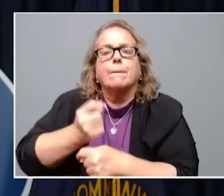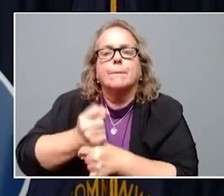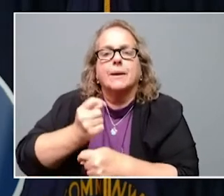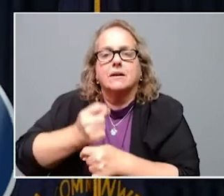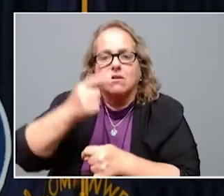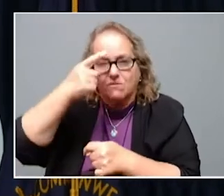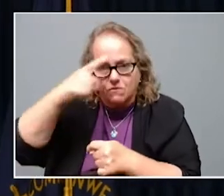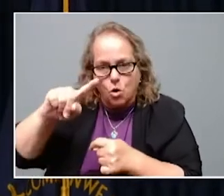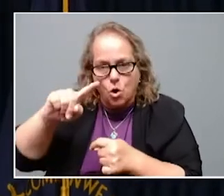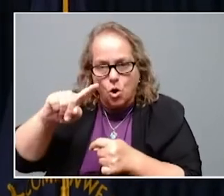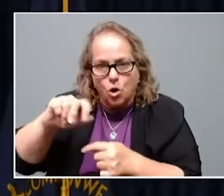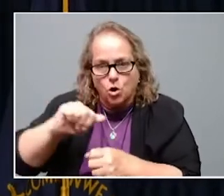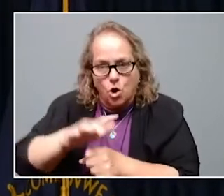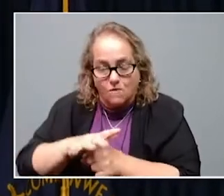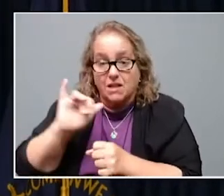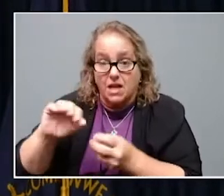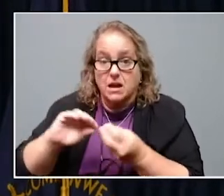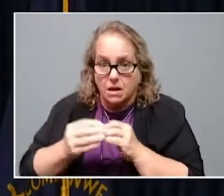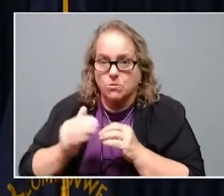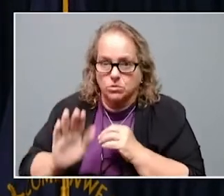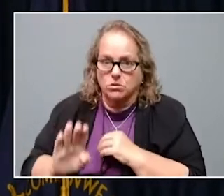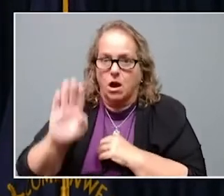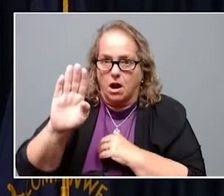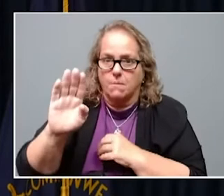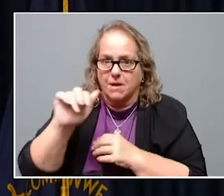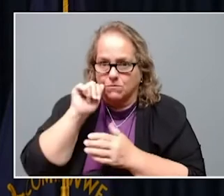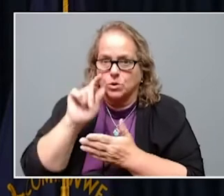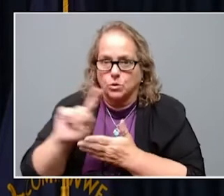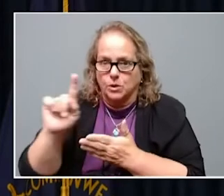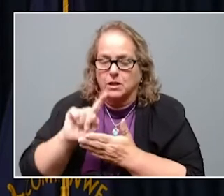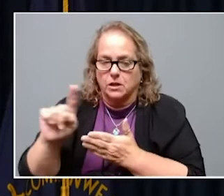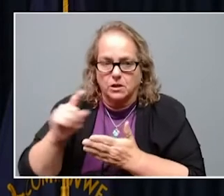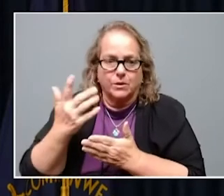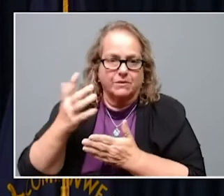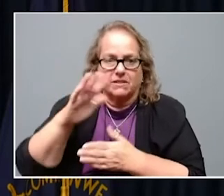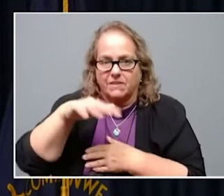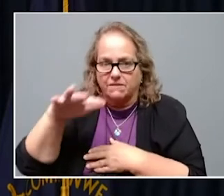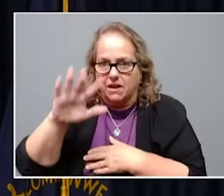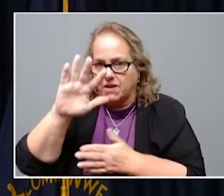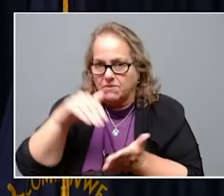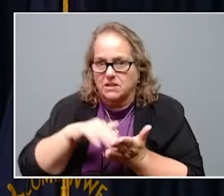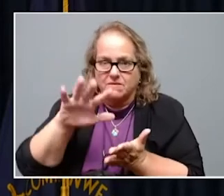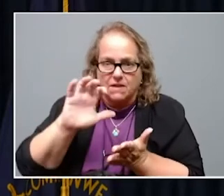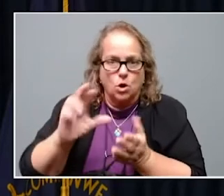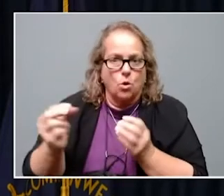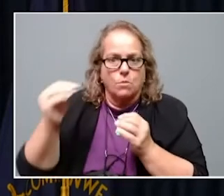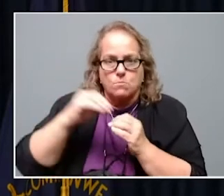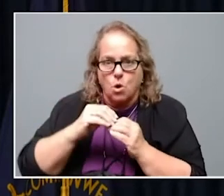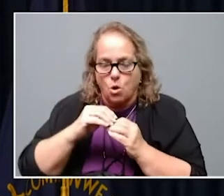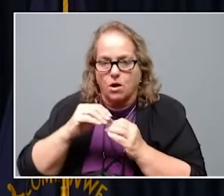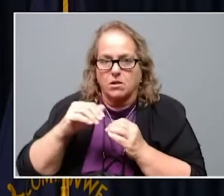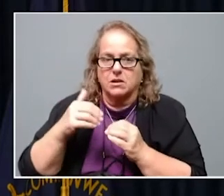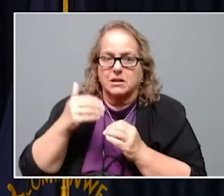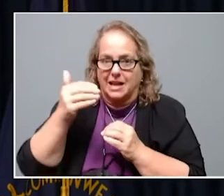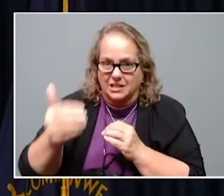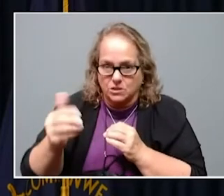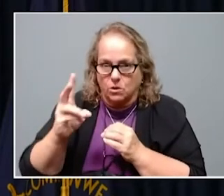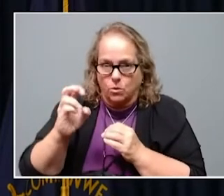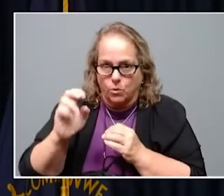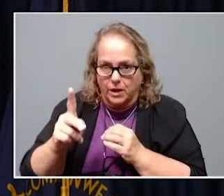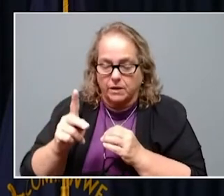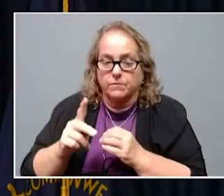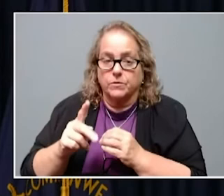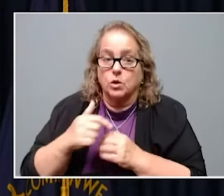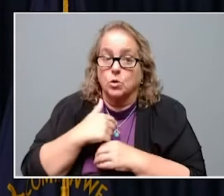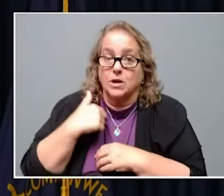gone up significantly week over week. We'd be doing 5,500 or more this next week. We're only going